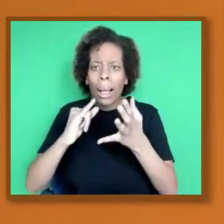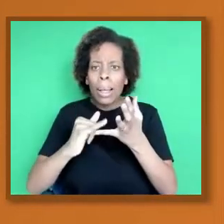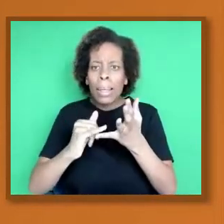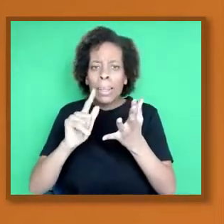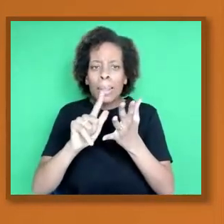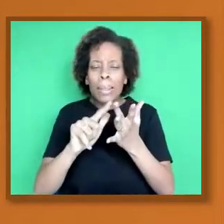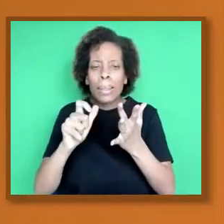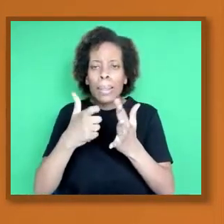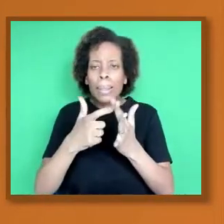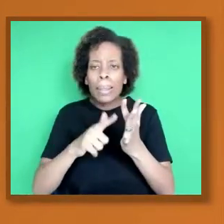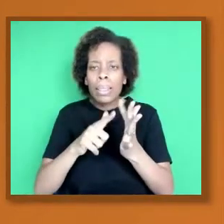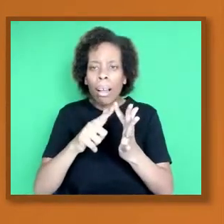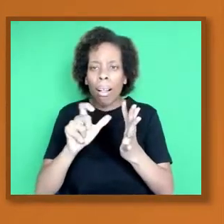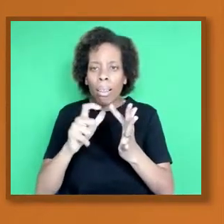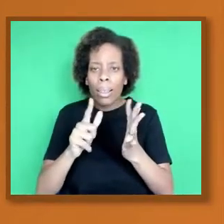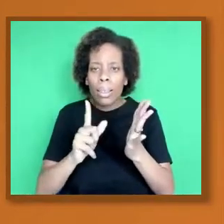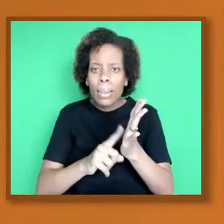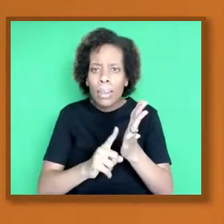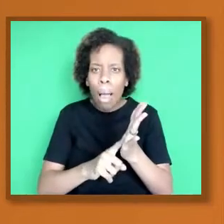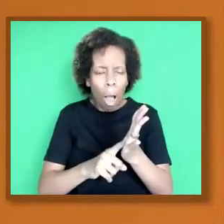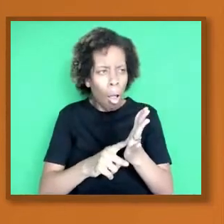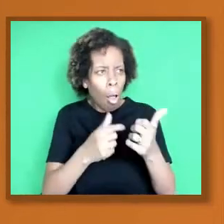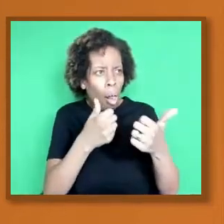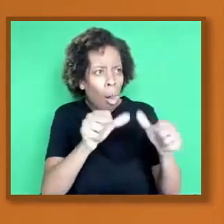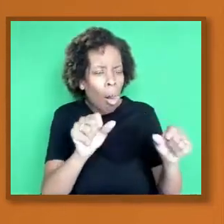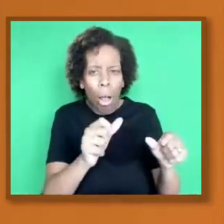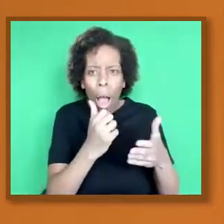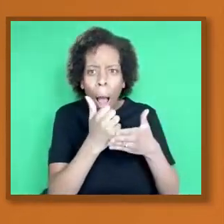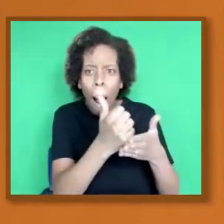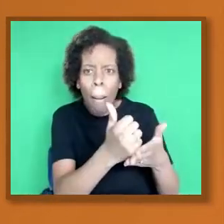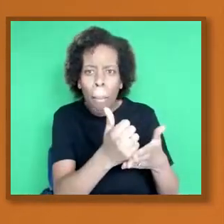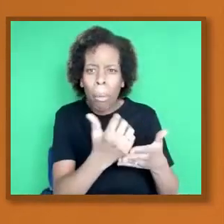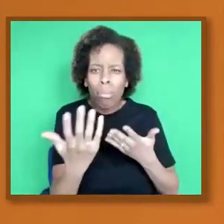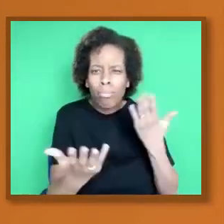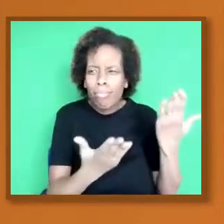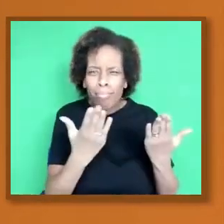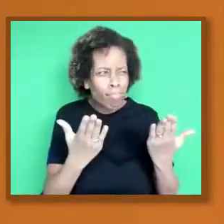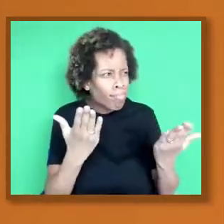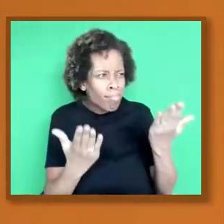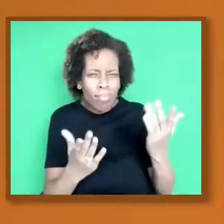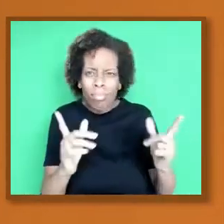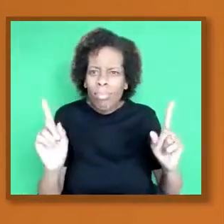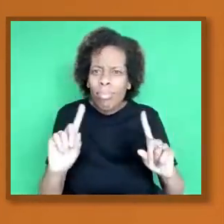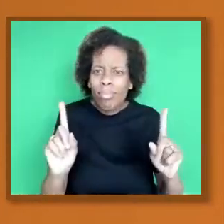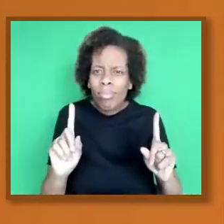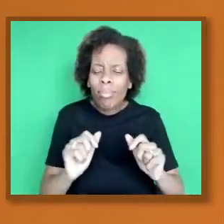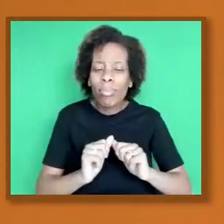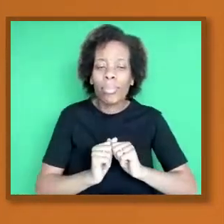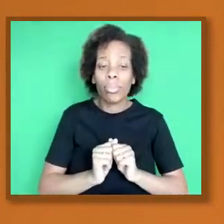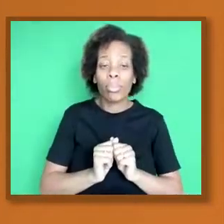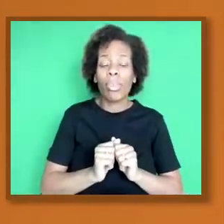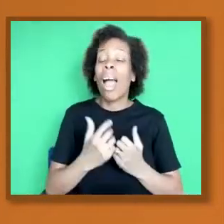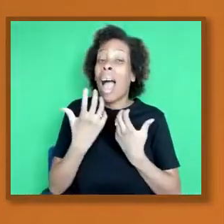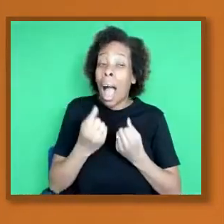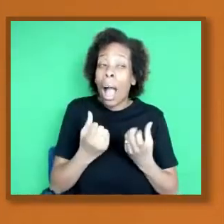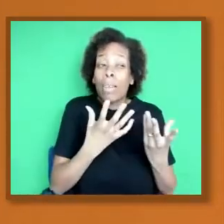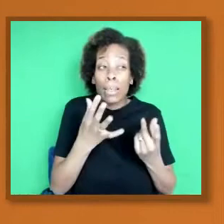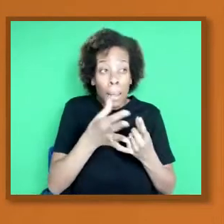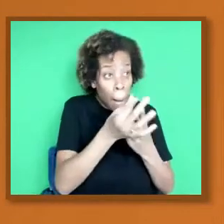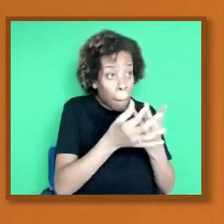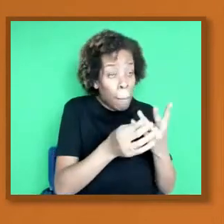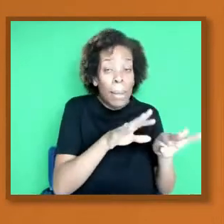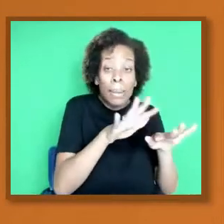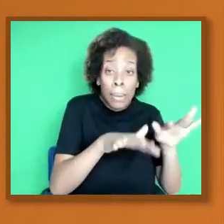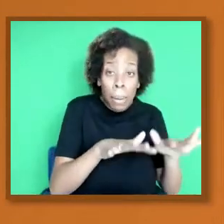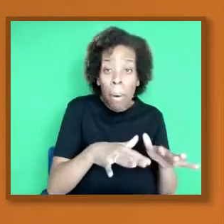There's differences and some similarities but mainly differences. But I can answer that. Wayne, you may want